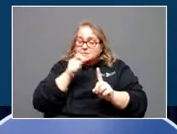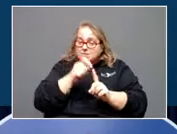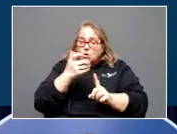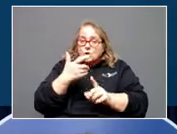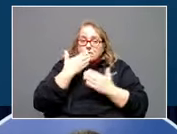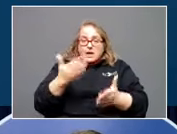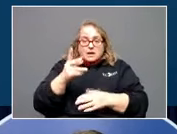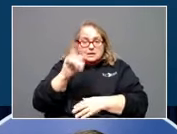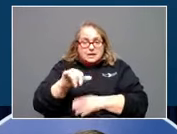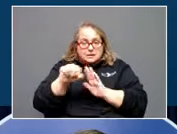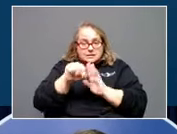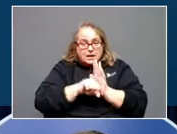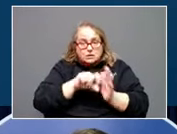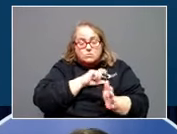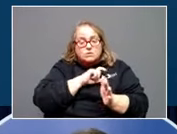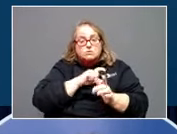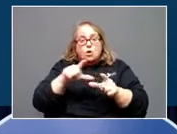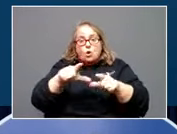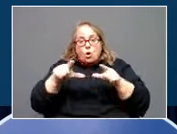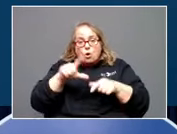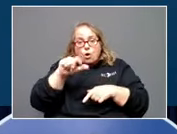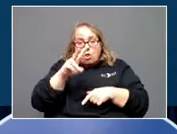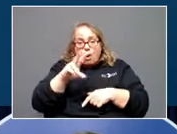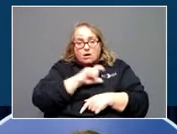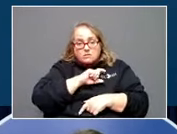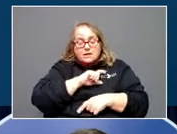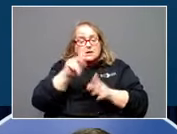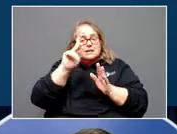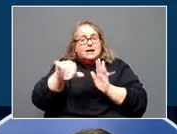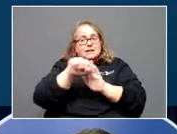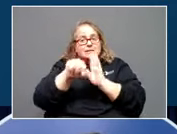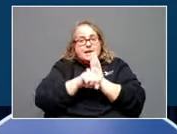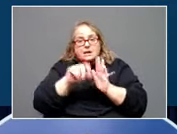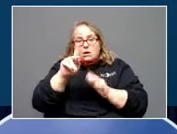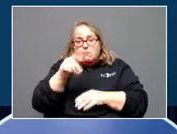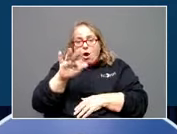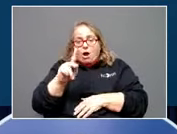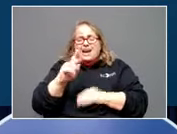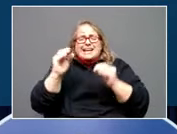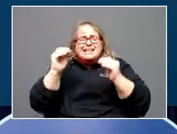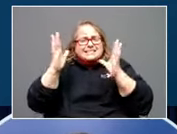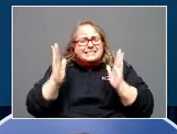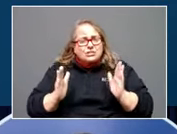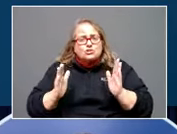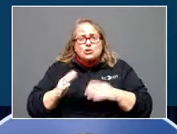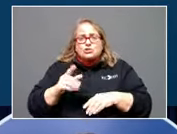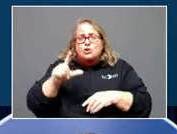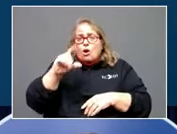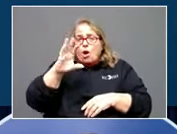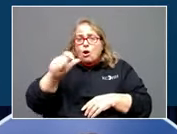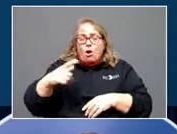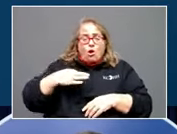Police, local law enforcement, our Kentucky State Park employees, teachers, local volunteers, and so many more.